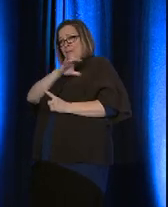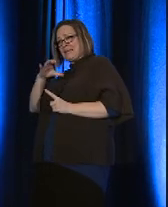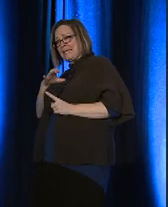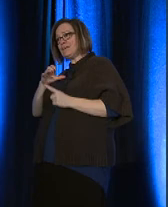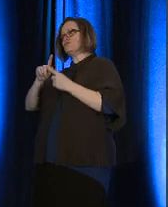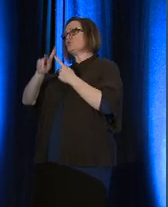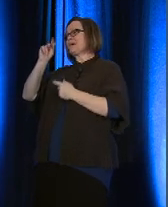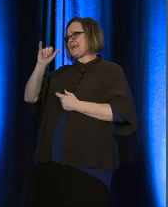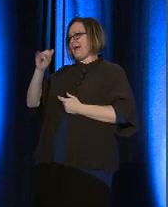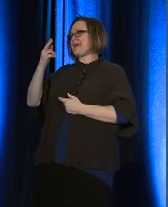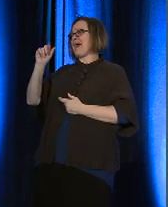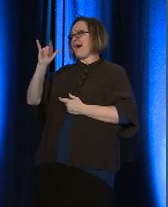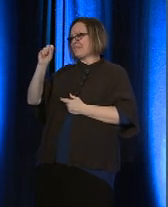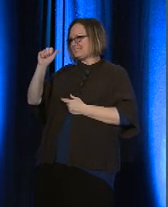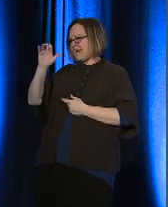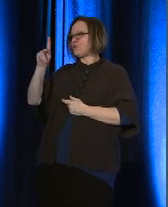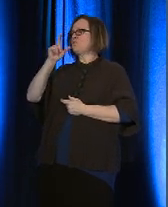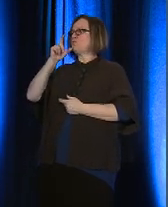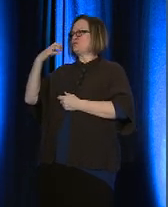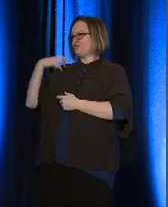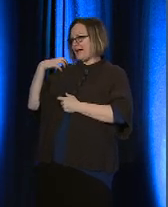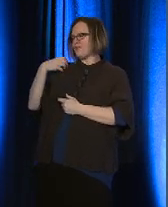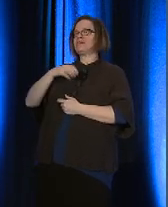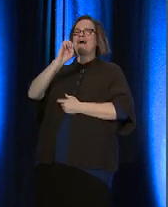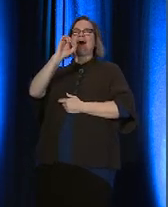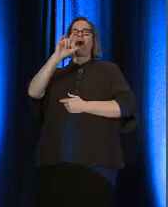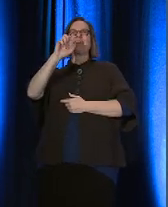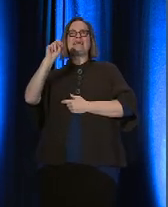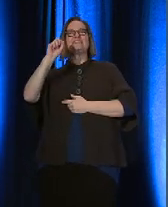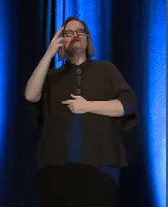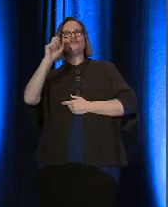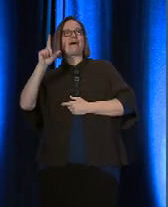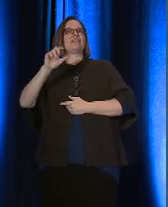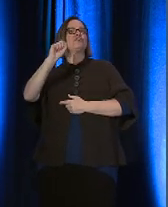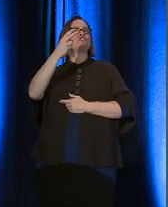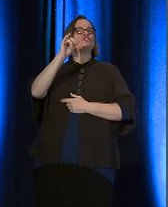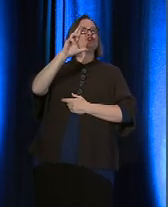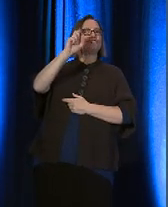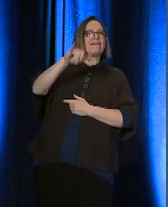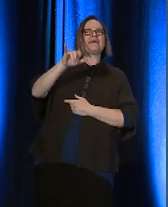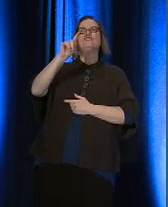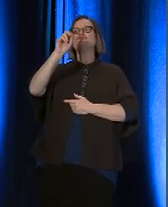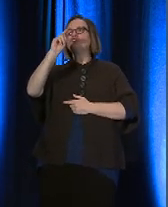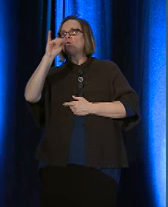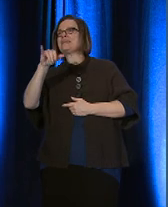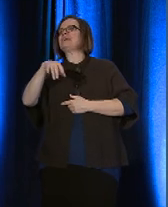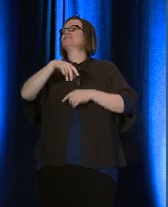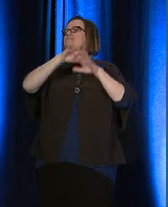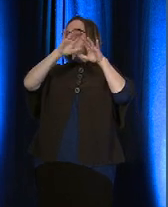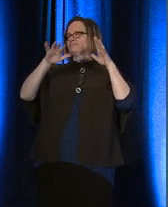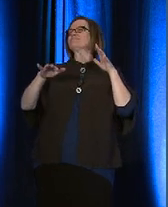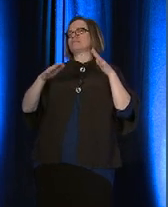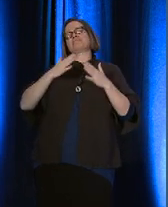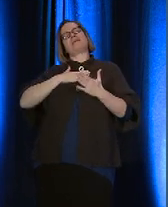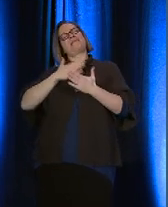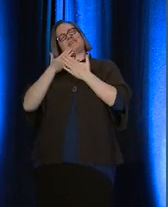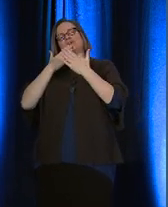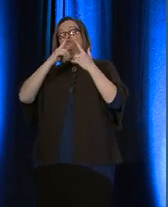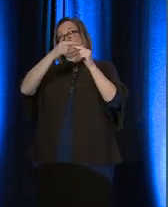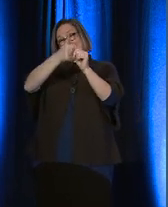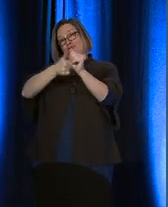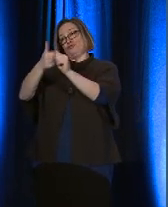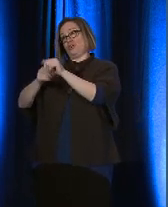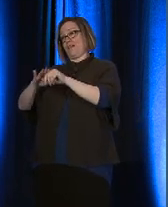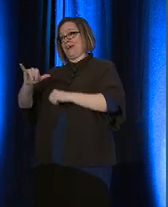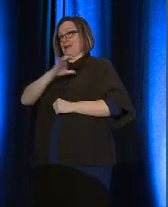to Kay Halisack, who chaired, and to Eileen Schell, Shirley Rose, Tony Scott, and Bronwyn Williams. My thanks to each of you.